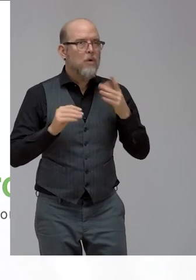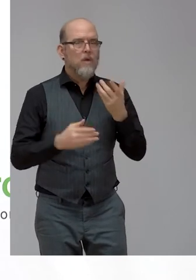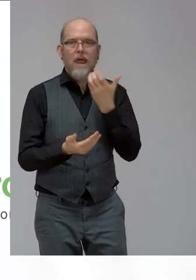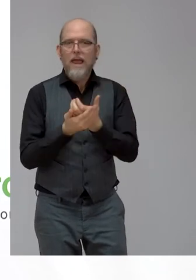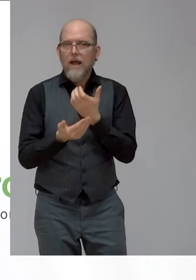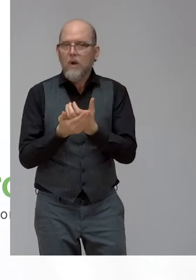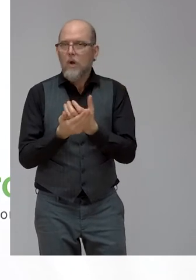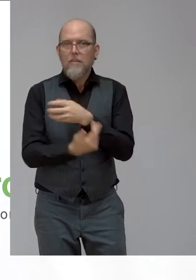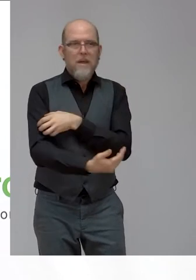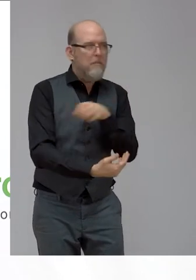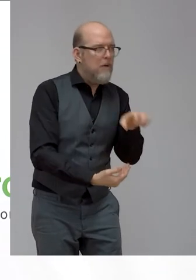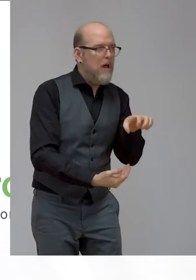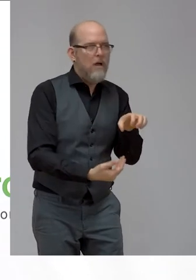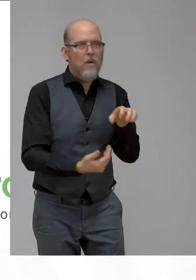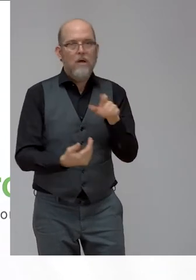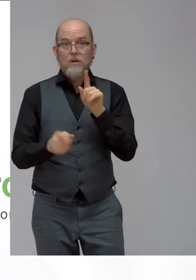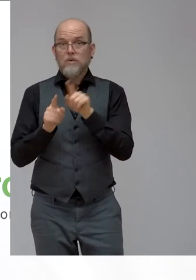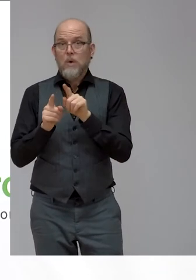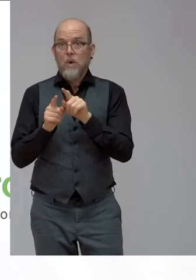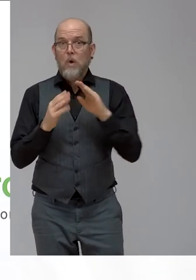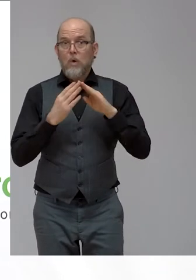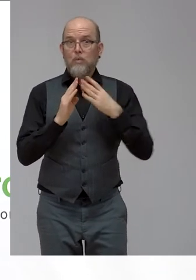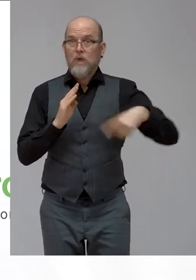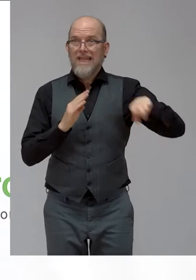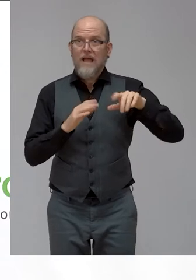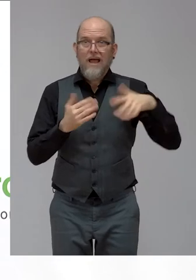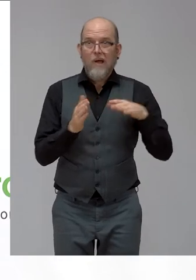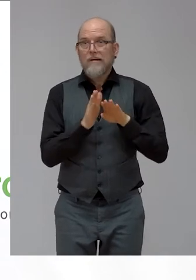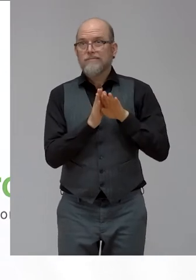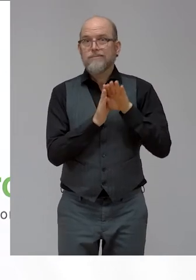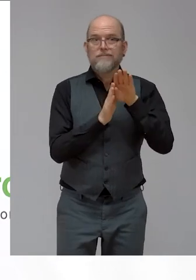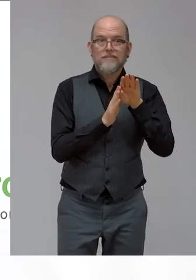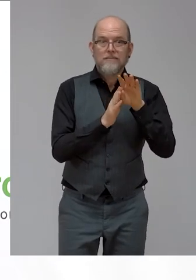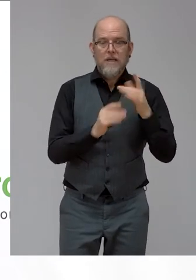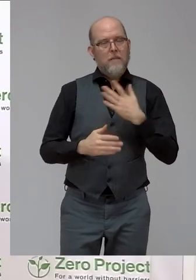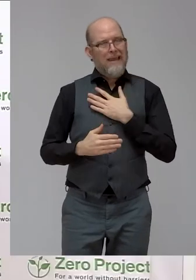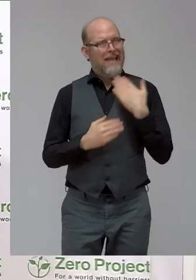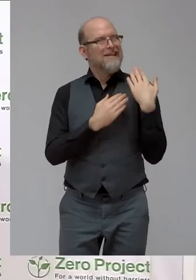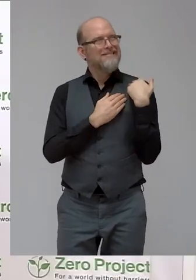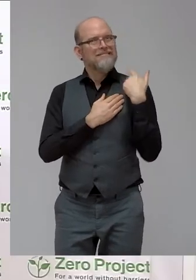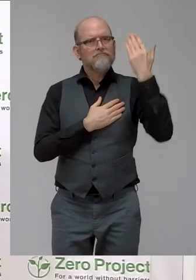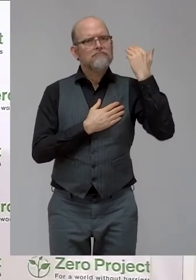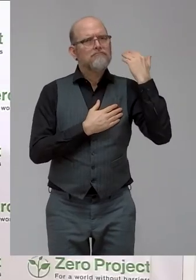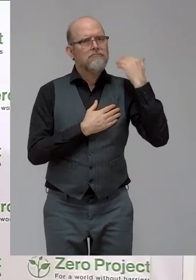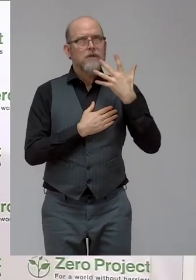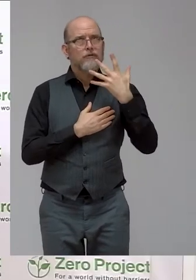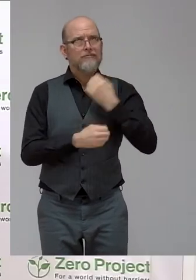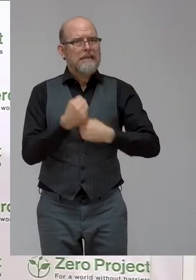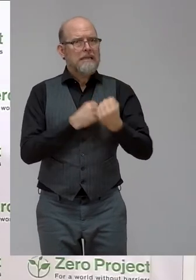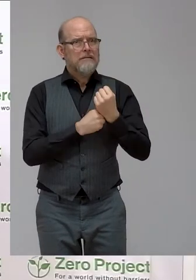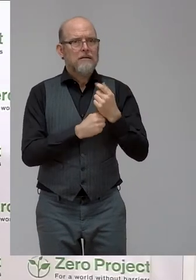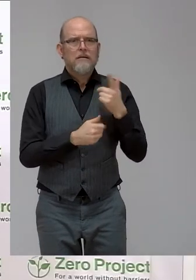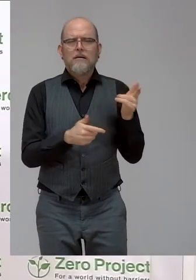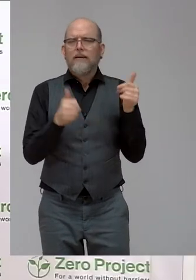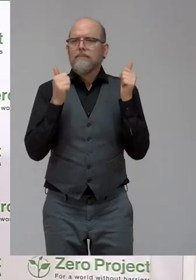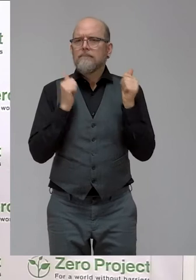community development. So this is what I've been doing for the last five years. Fantastic journey. Been to